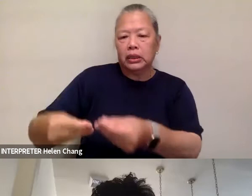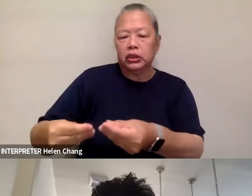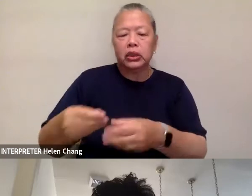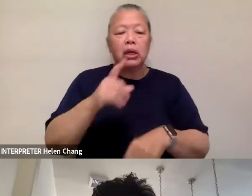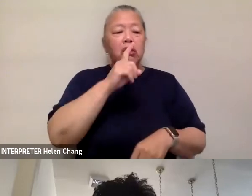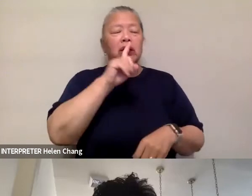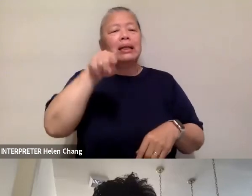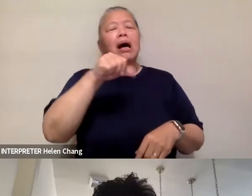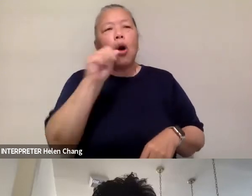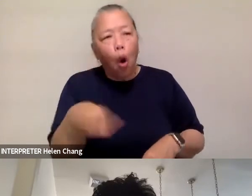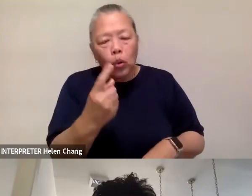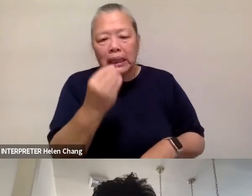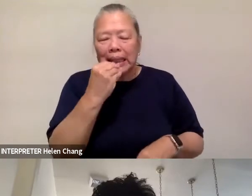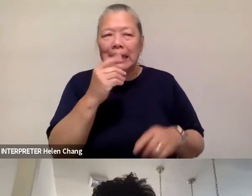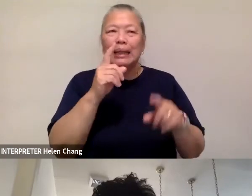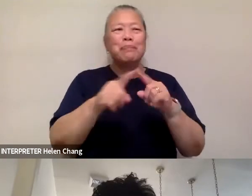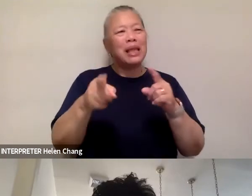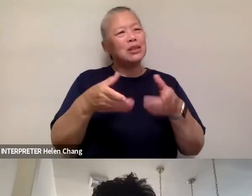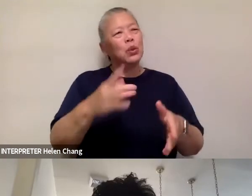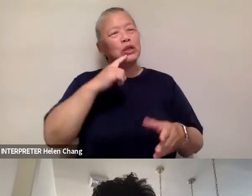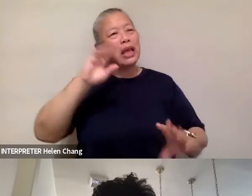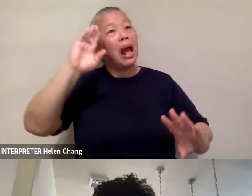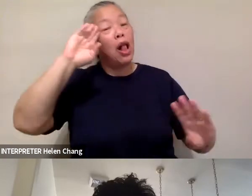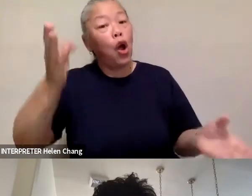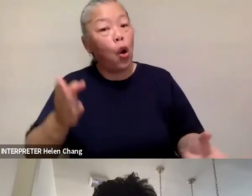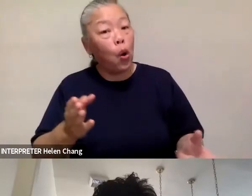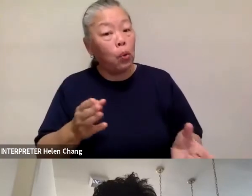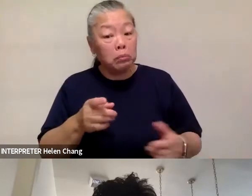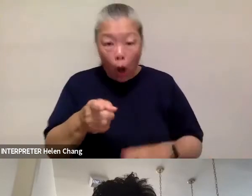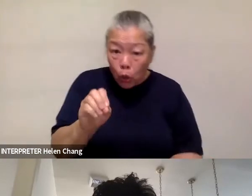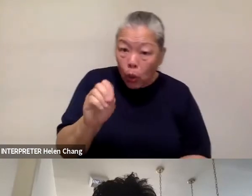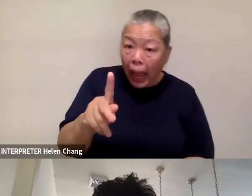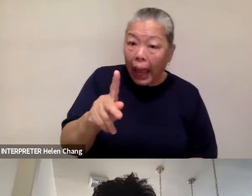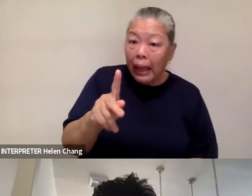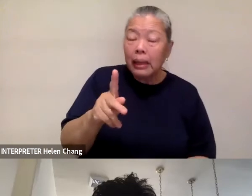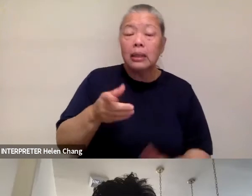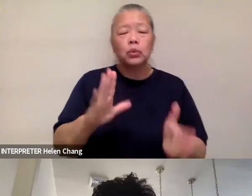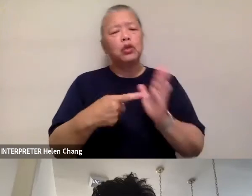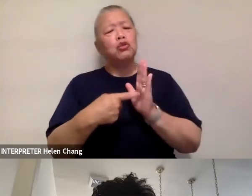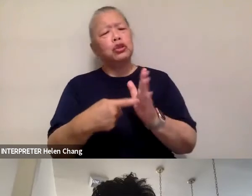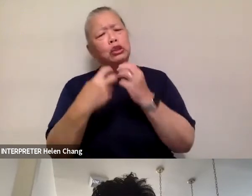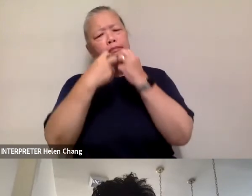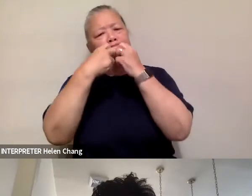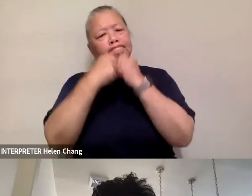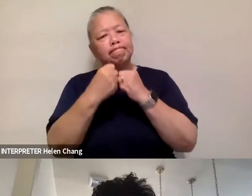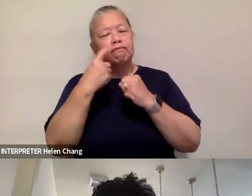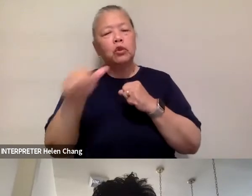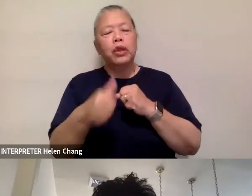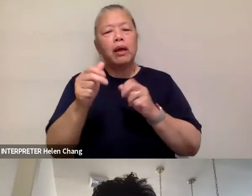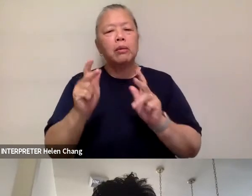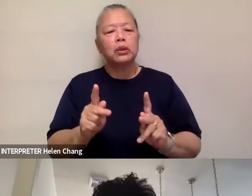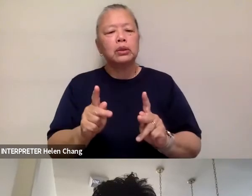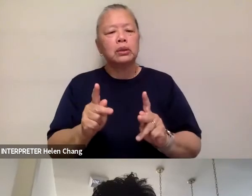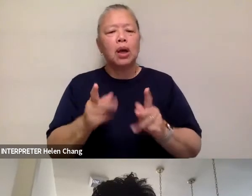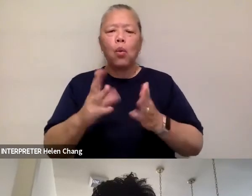greeting and how are you, are you okay. It is form of caring. So you can see how much emphasis, not